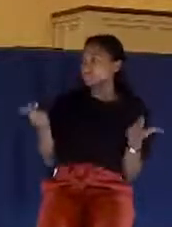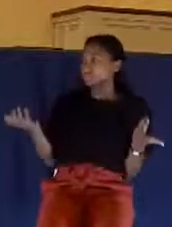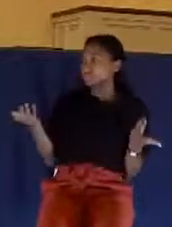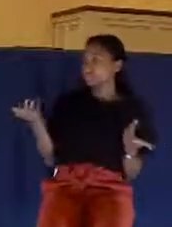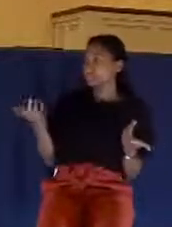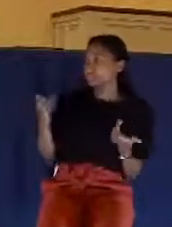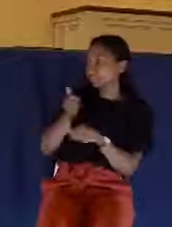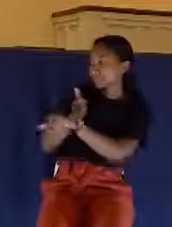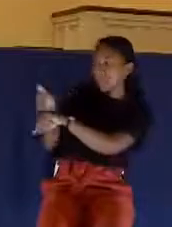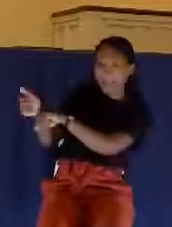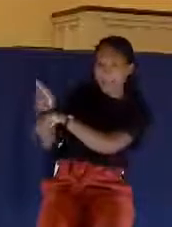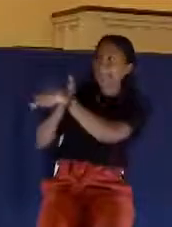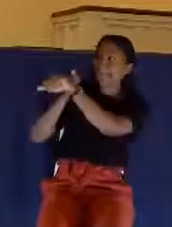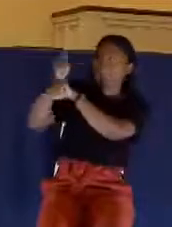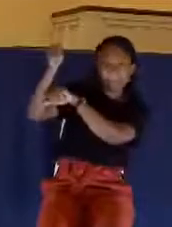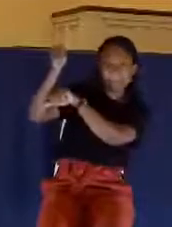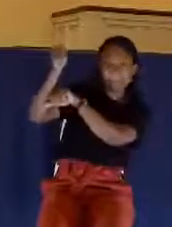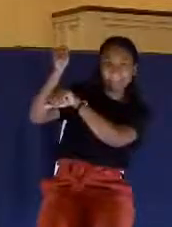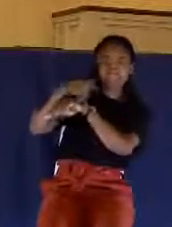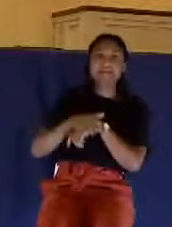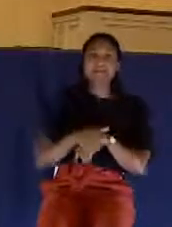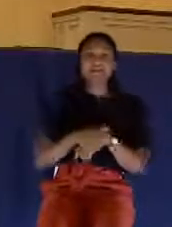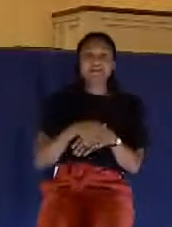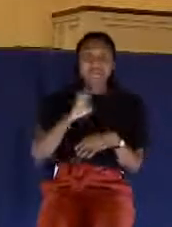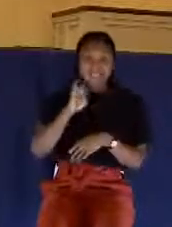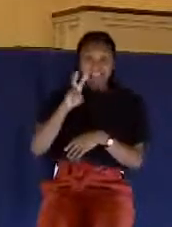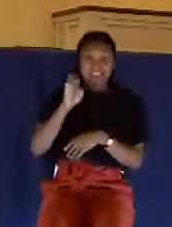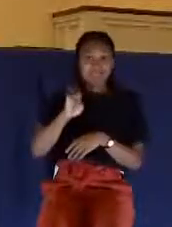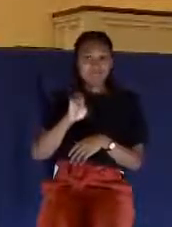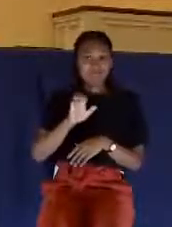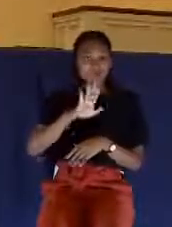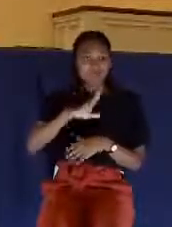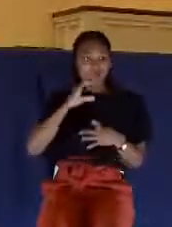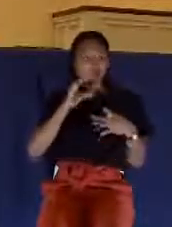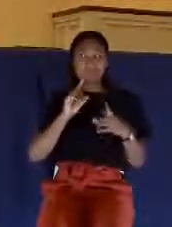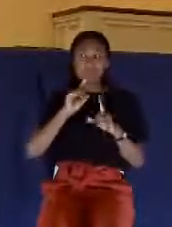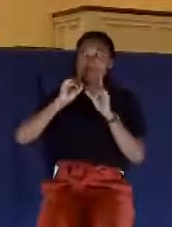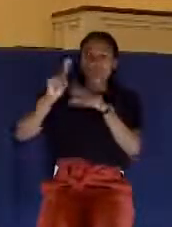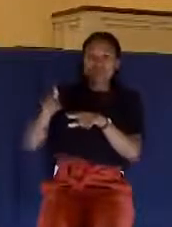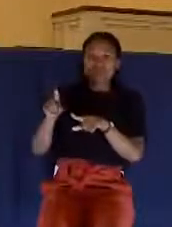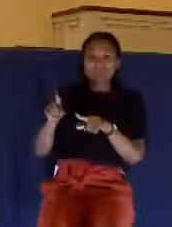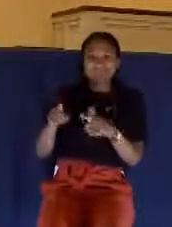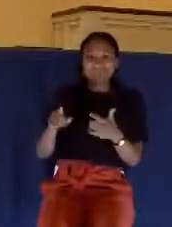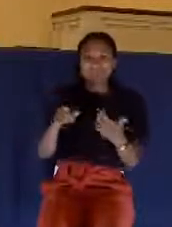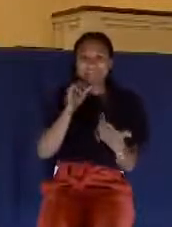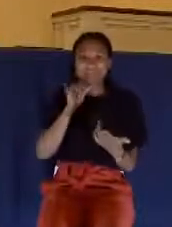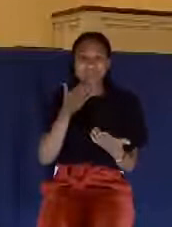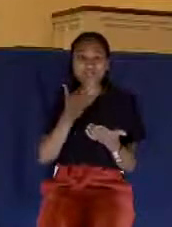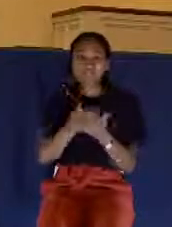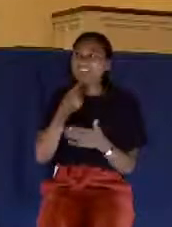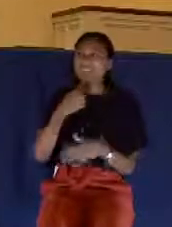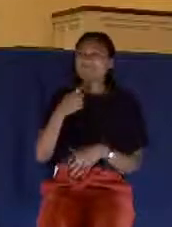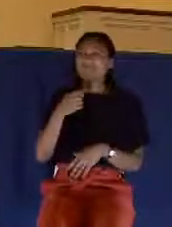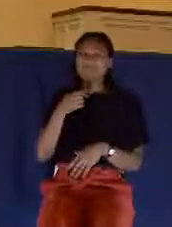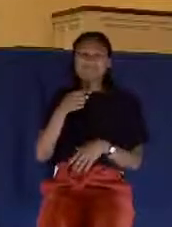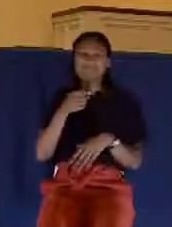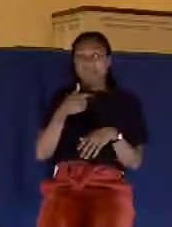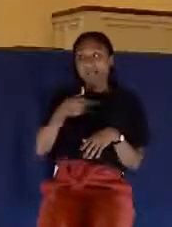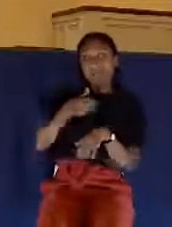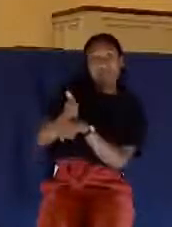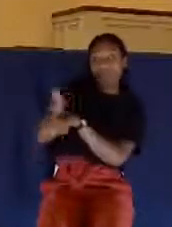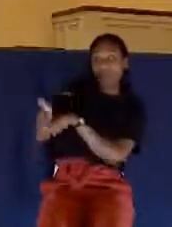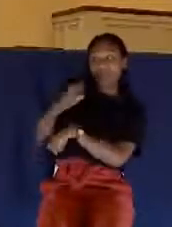And Eve's excuse was no better. She said, well, the serpent, he deceived me. So we're just shifting the blame.